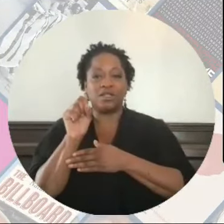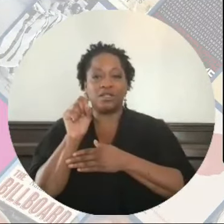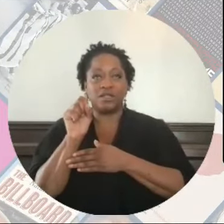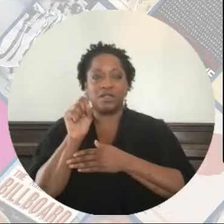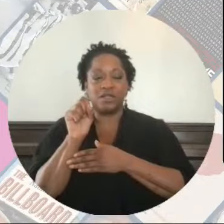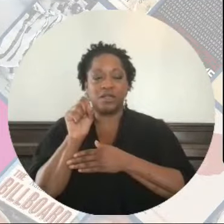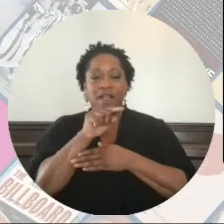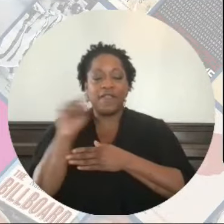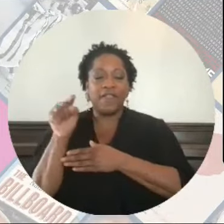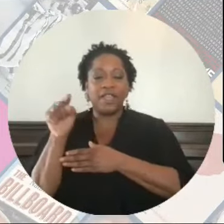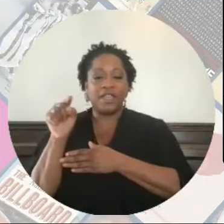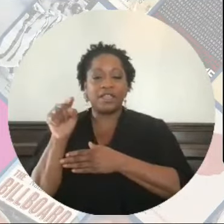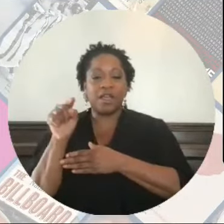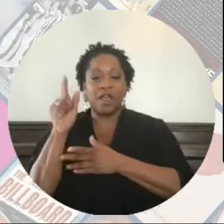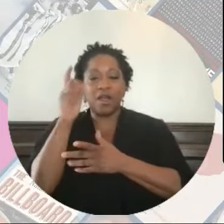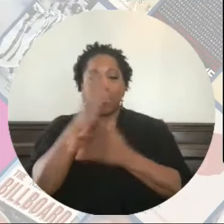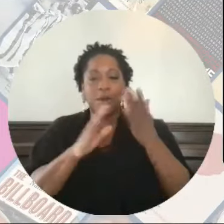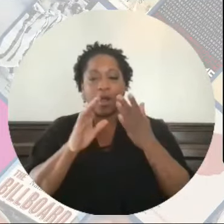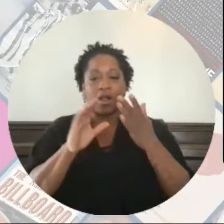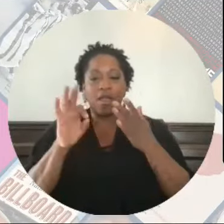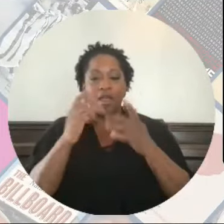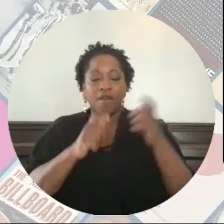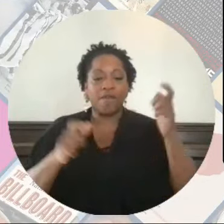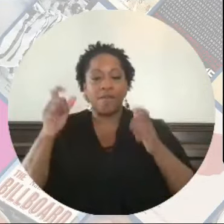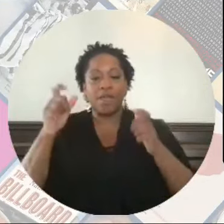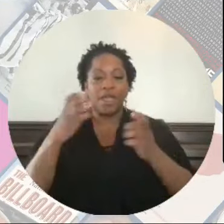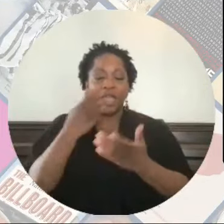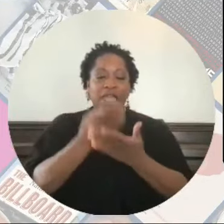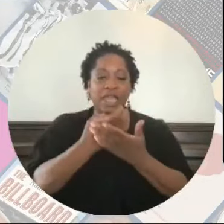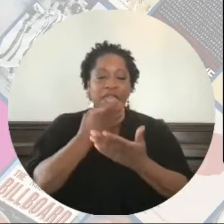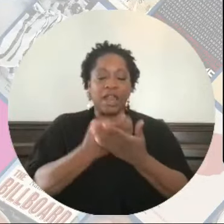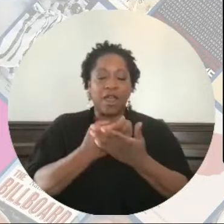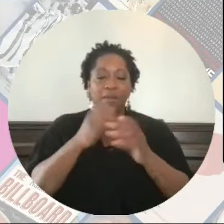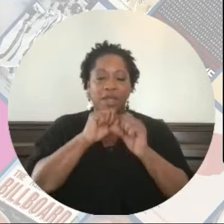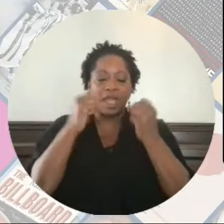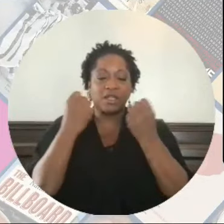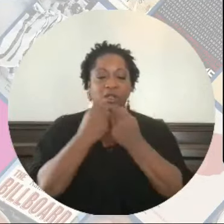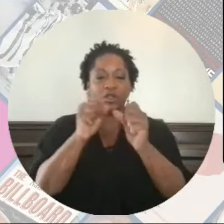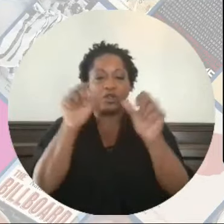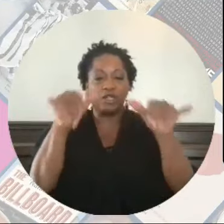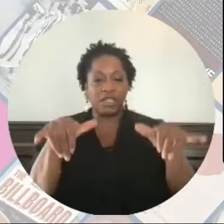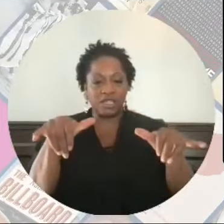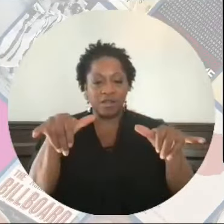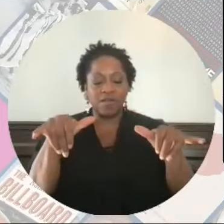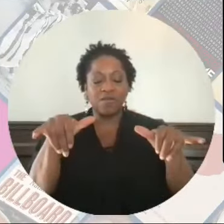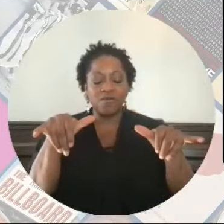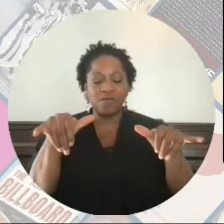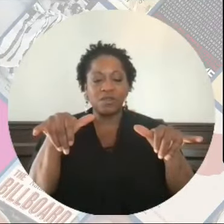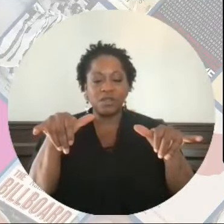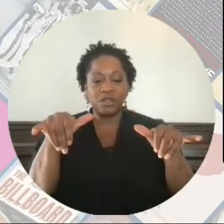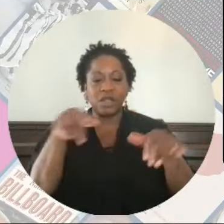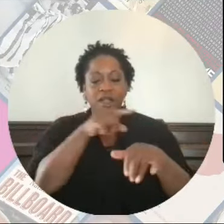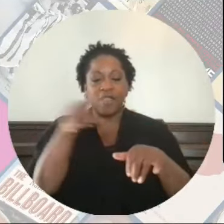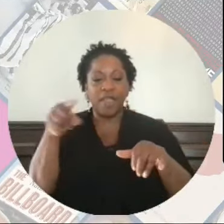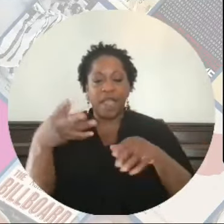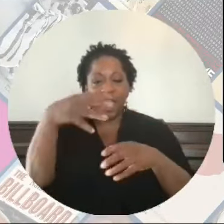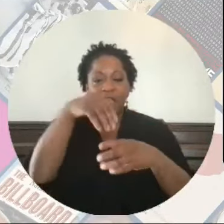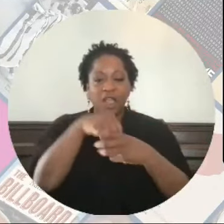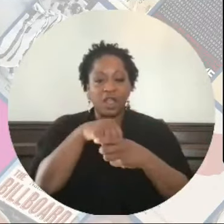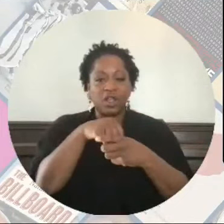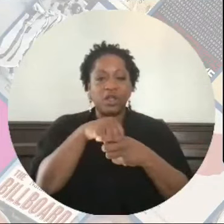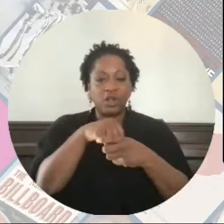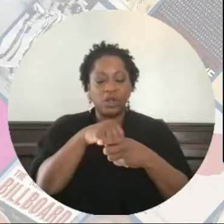These are part of large economic and social systems. They include